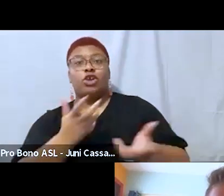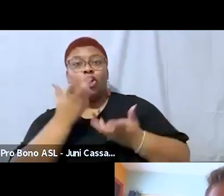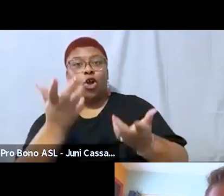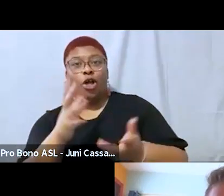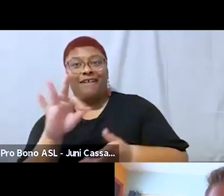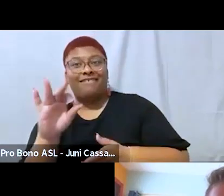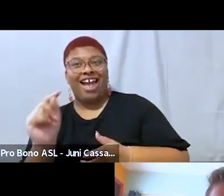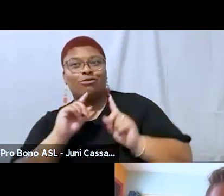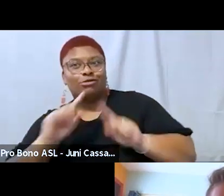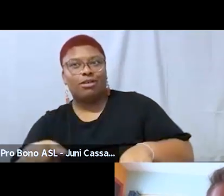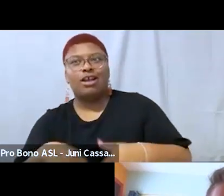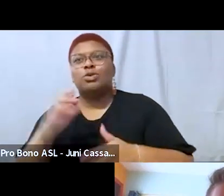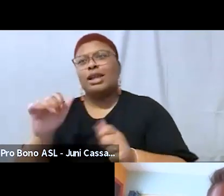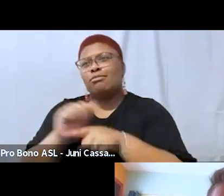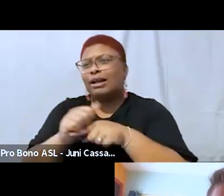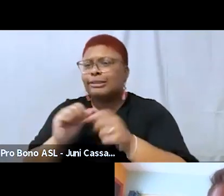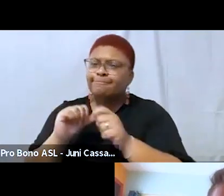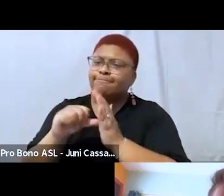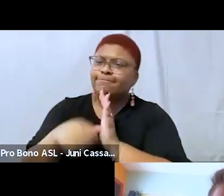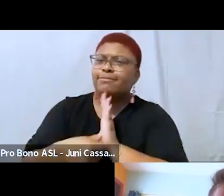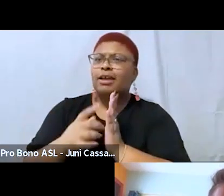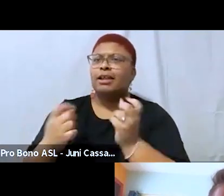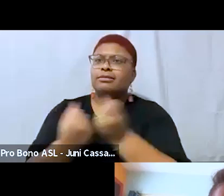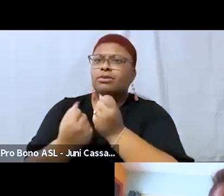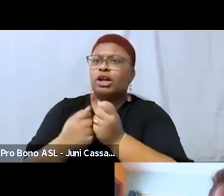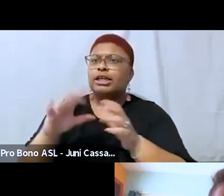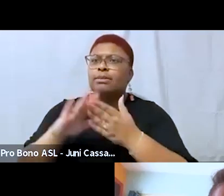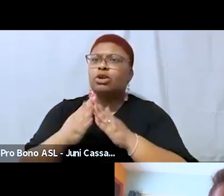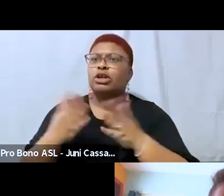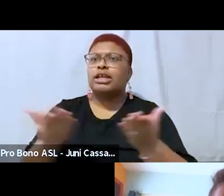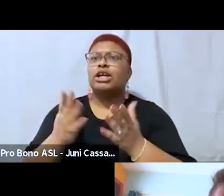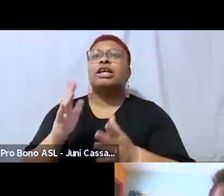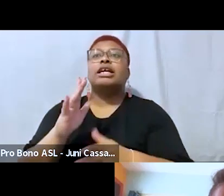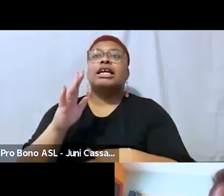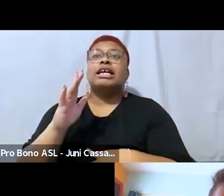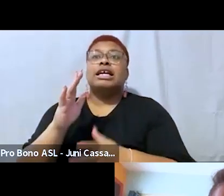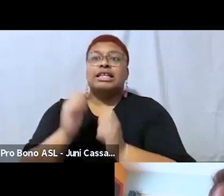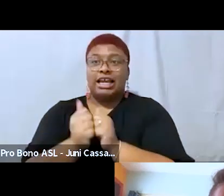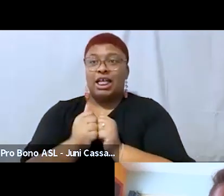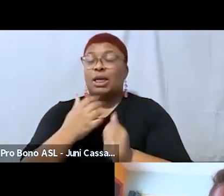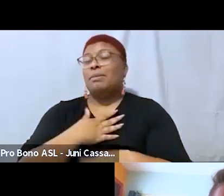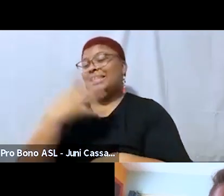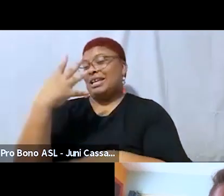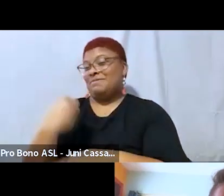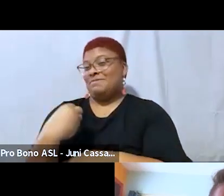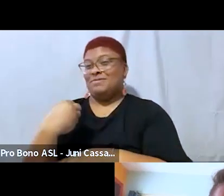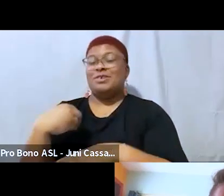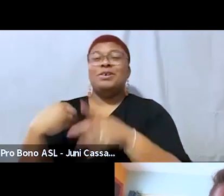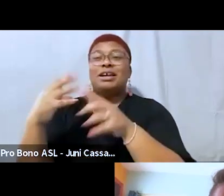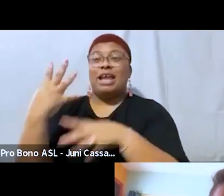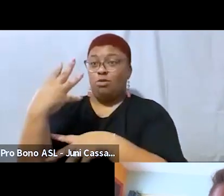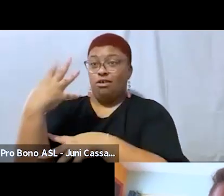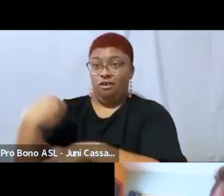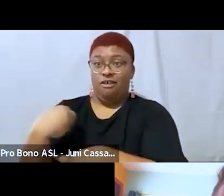couple times in community here together and revive that uh mics only please leave your cameras off for now um max will you start us